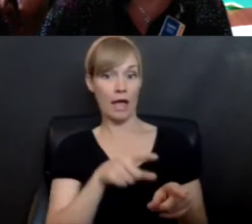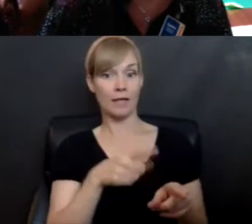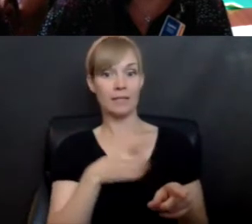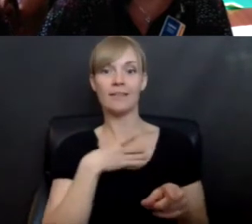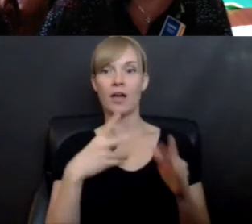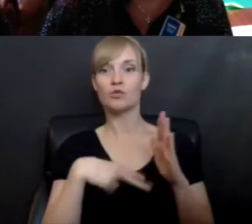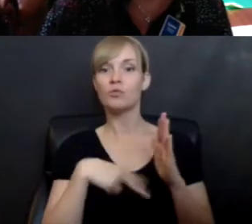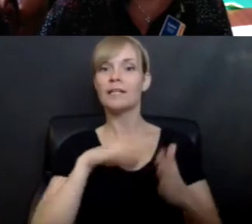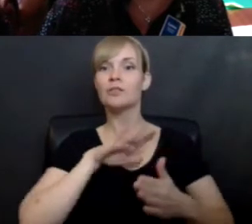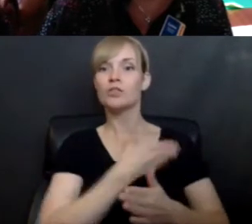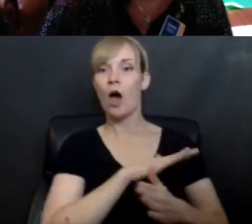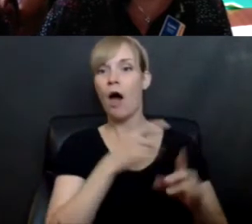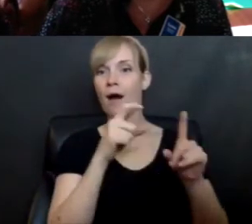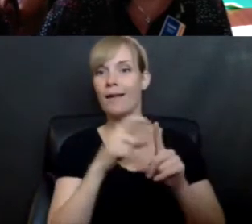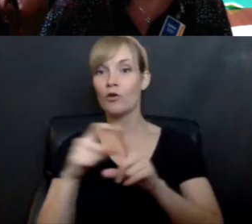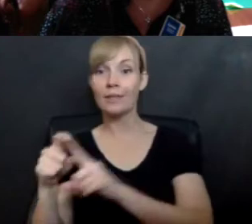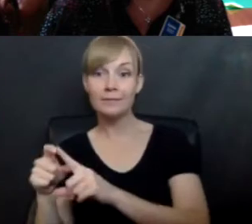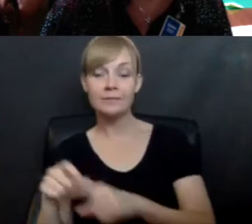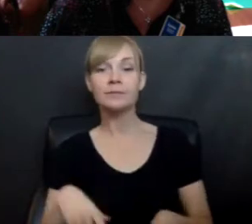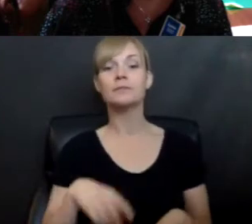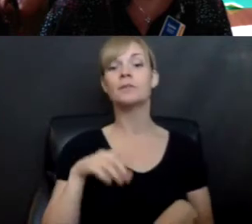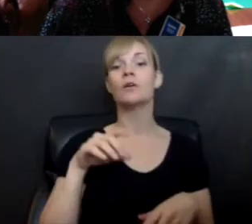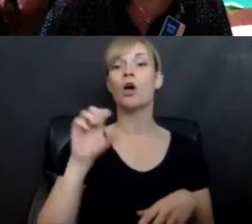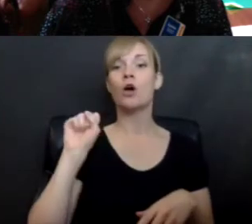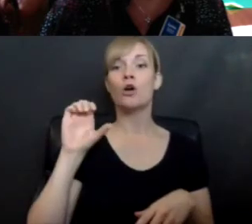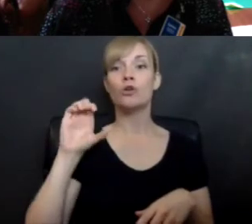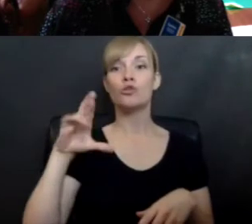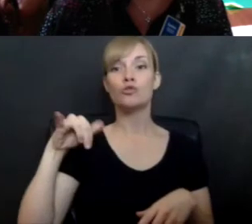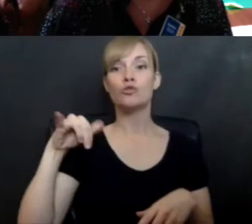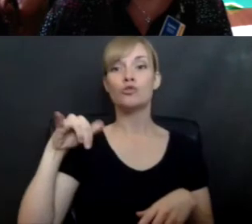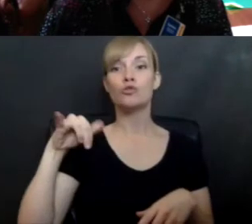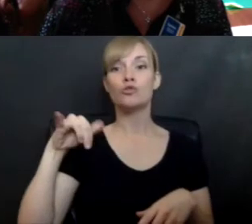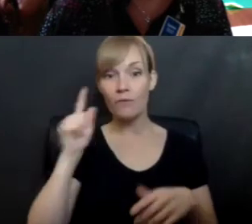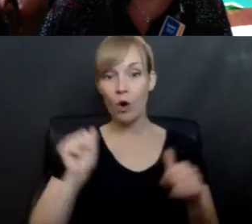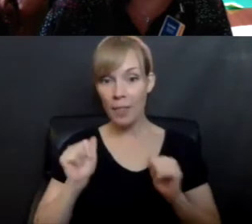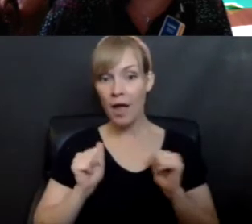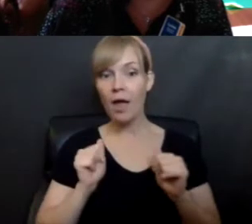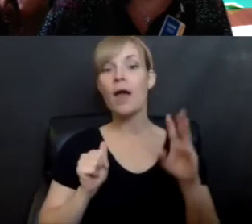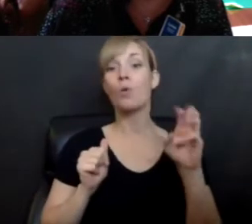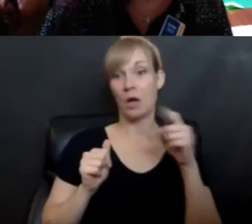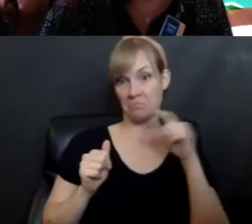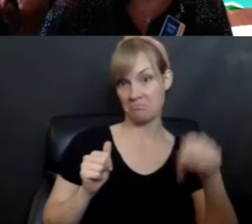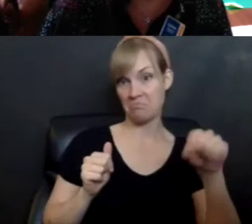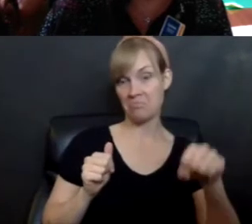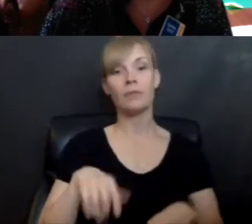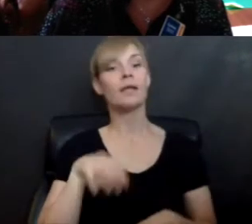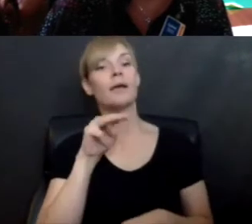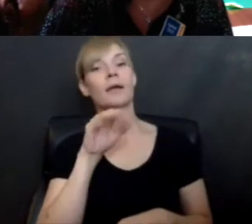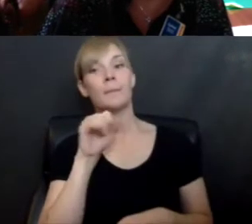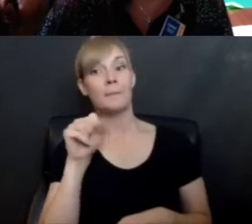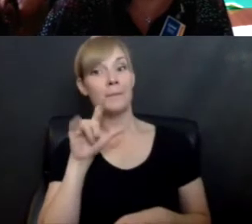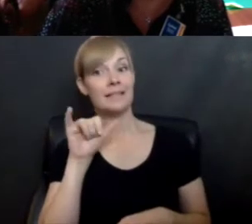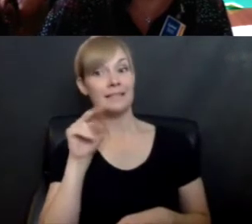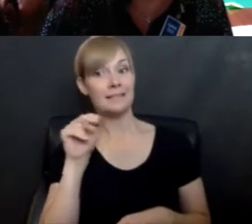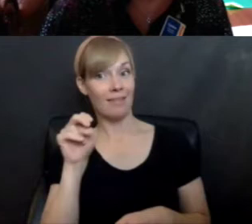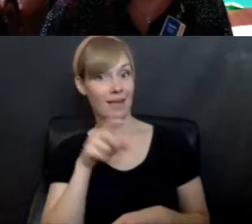or scripts for a play. Always reading those kinds of things. Right? I'm thinking Ms. Lynn might be reading some fairy tales. Those might be in